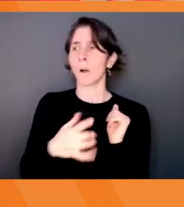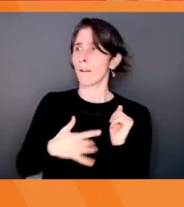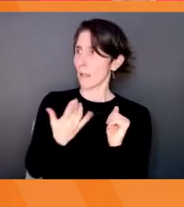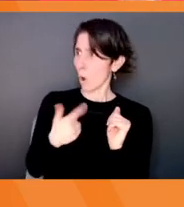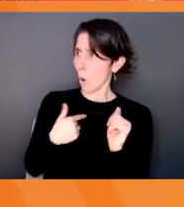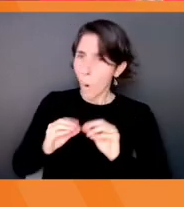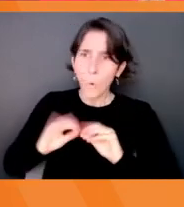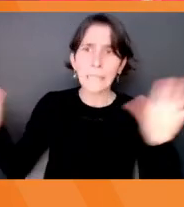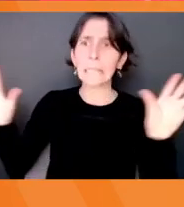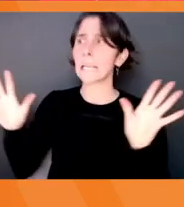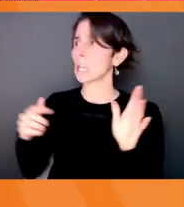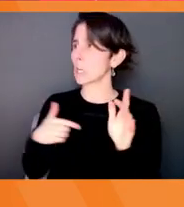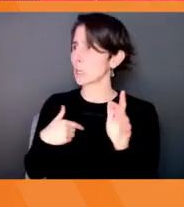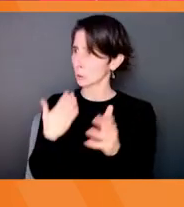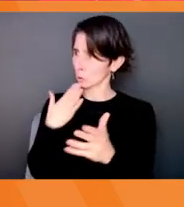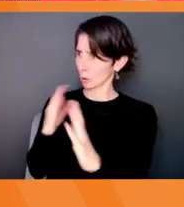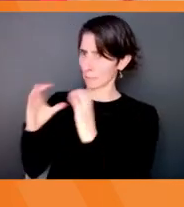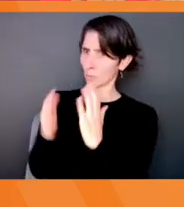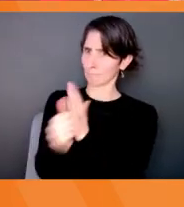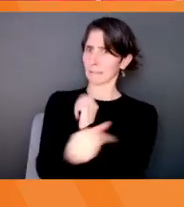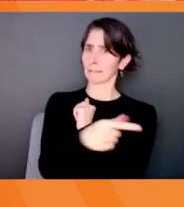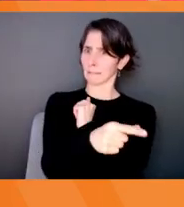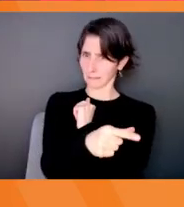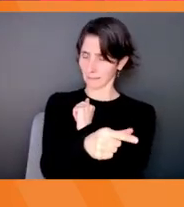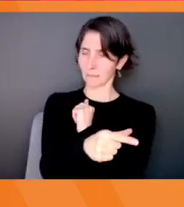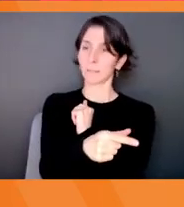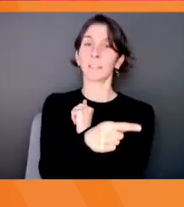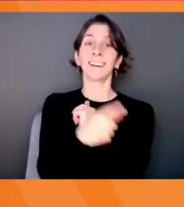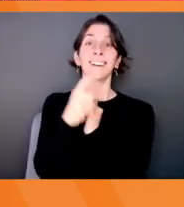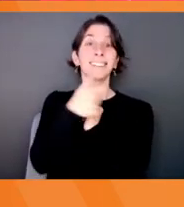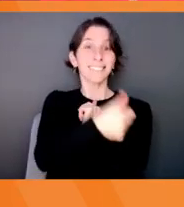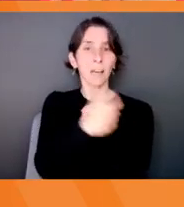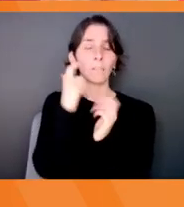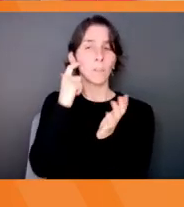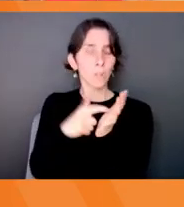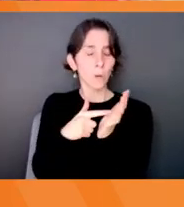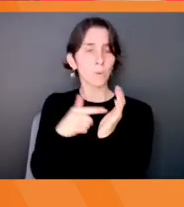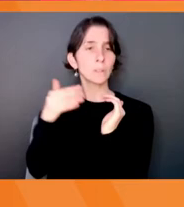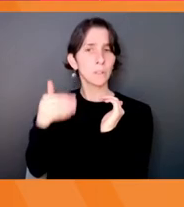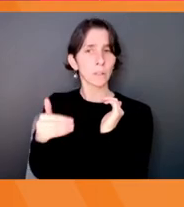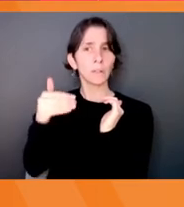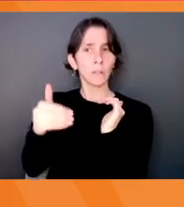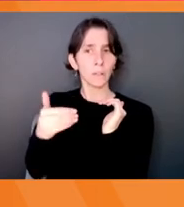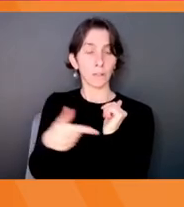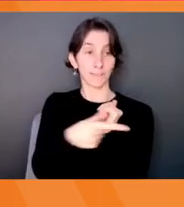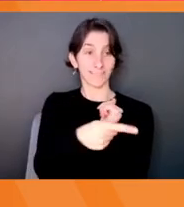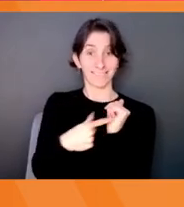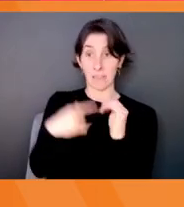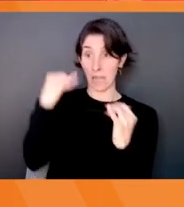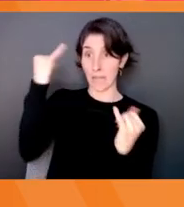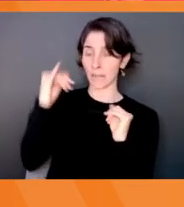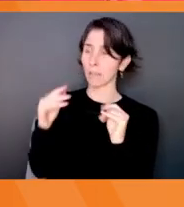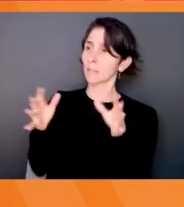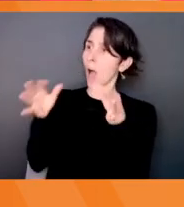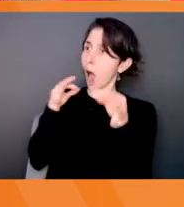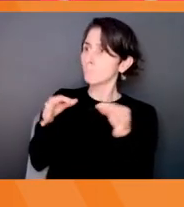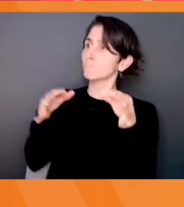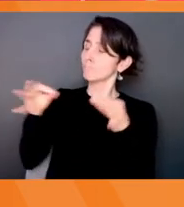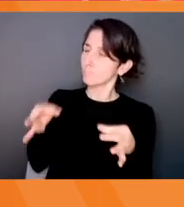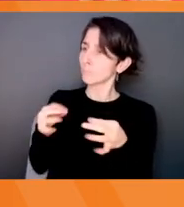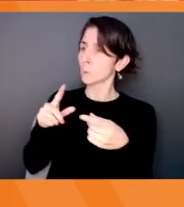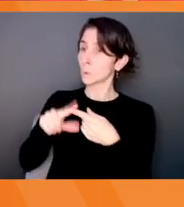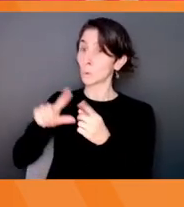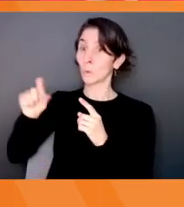articulate his things really well. And what he started finding for himself was, when he was pitching ideas to Lego, he